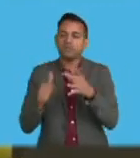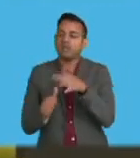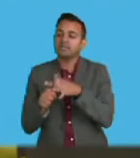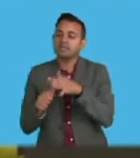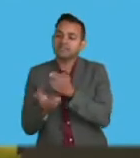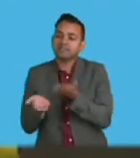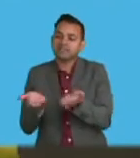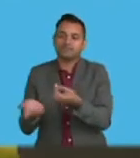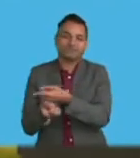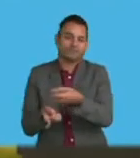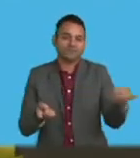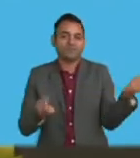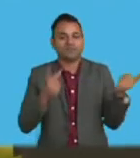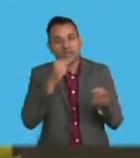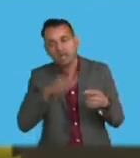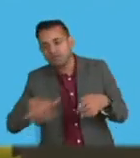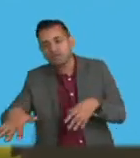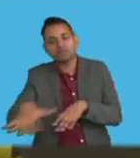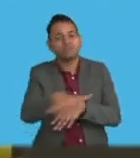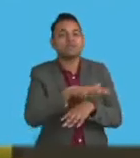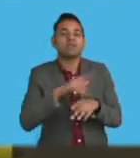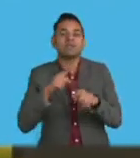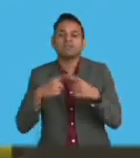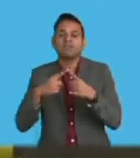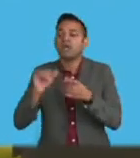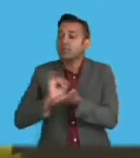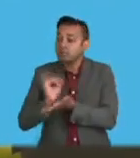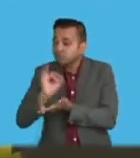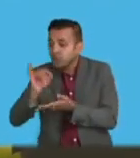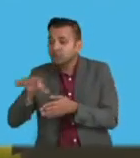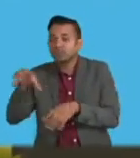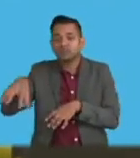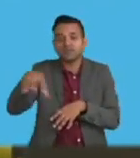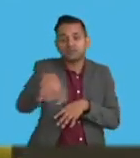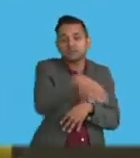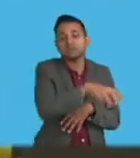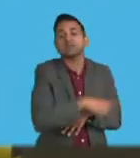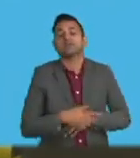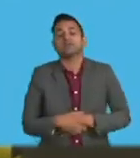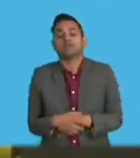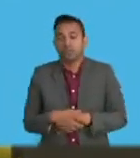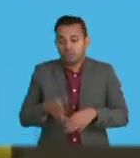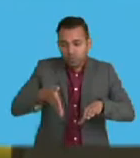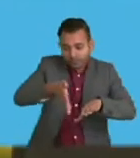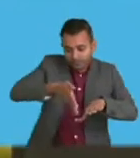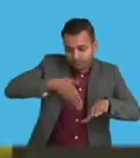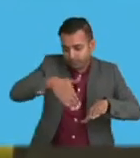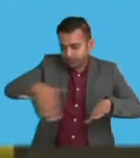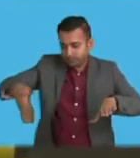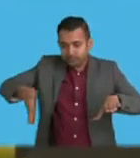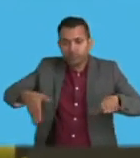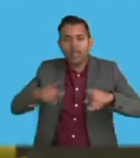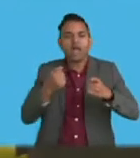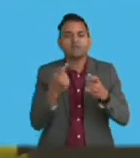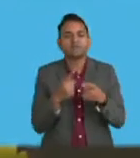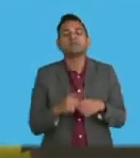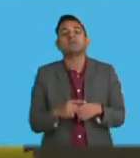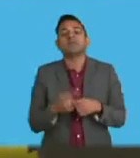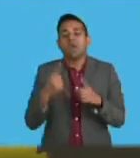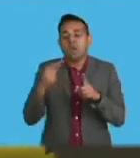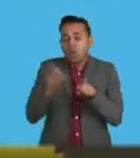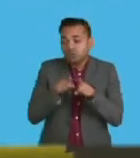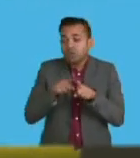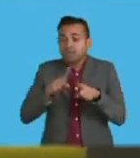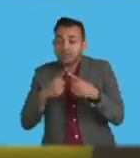subdivision has, at the moment, basic utilities. Madam Speaker, and the Ministry is actually currently working